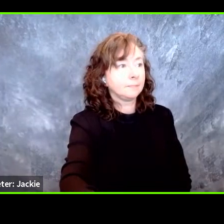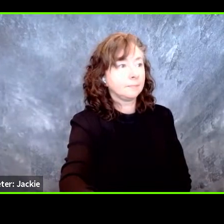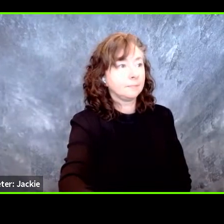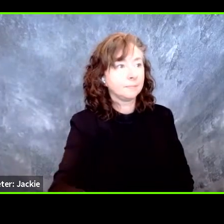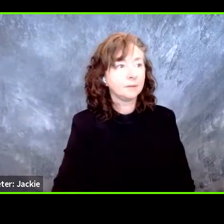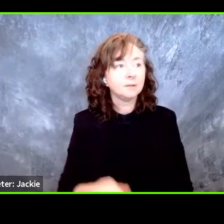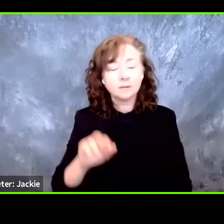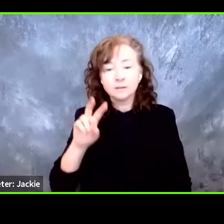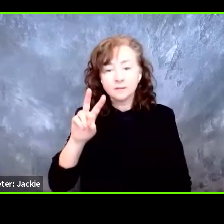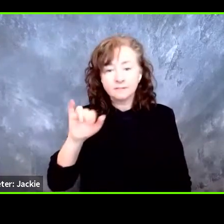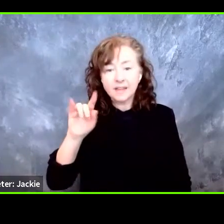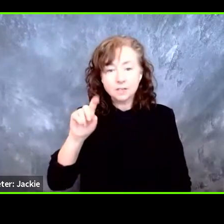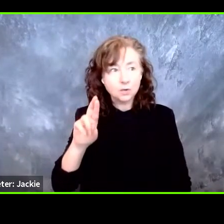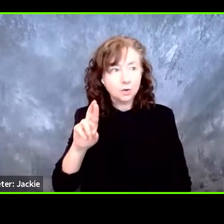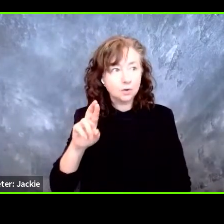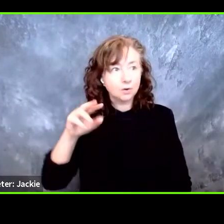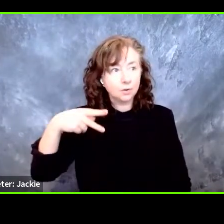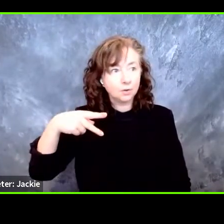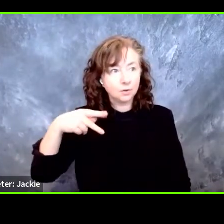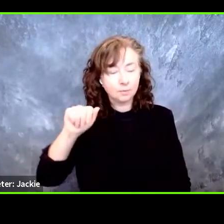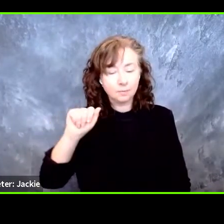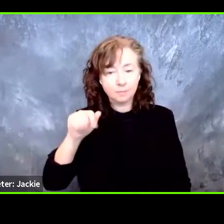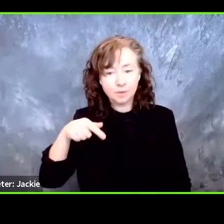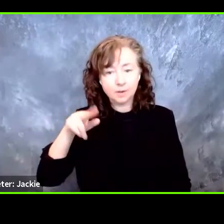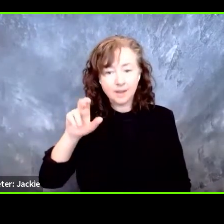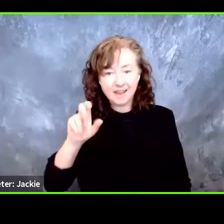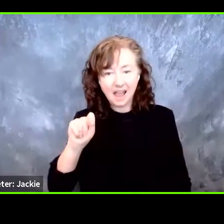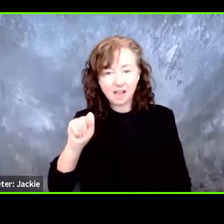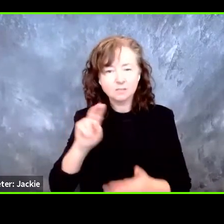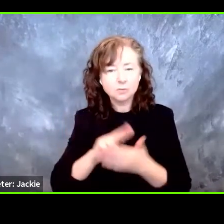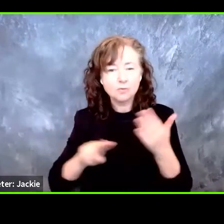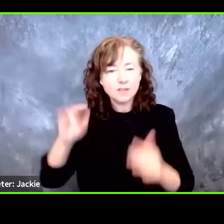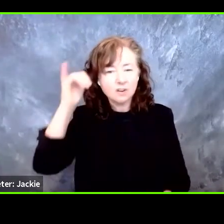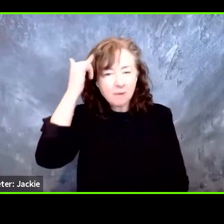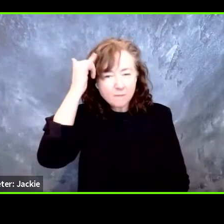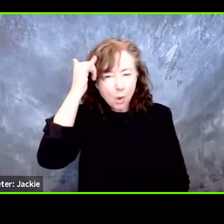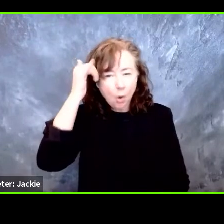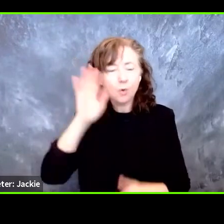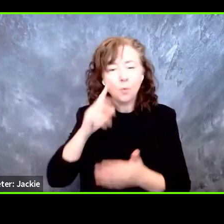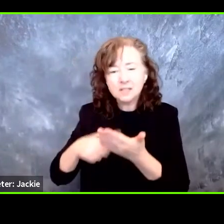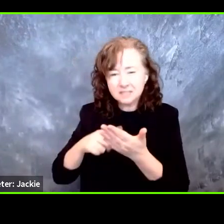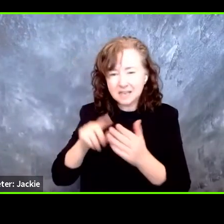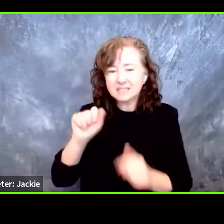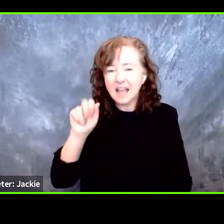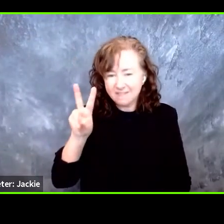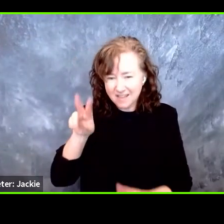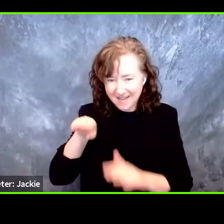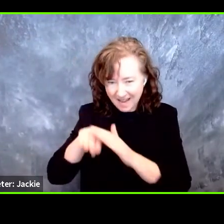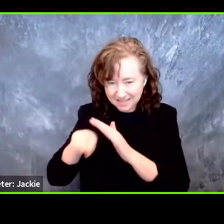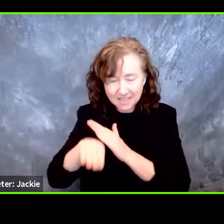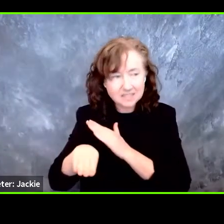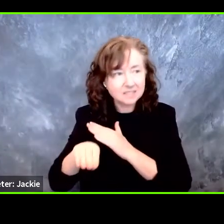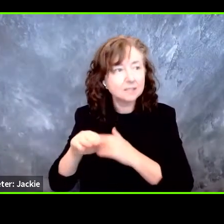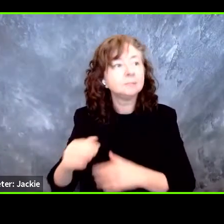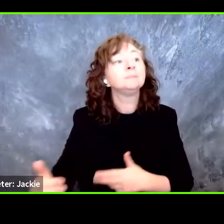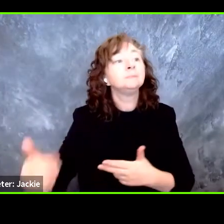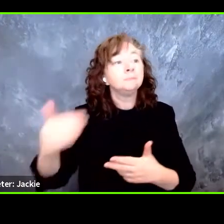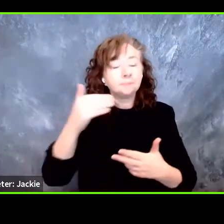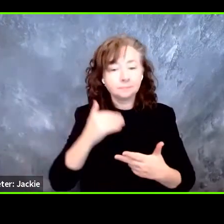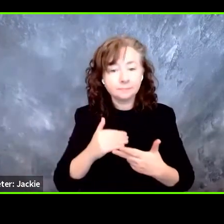of the University of Buffalo, who will discuss the results of AV accessibility. He will be followed